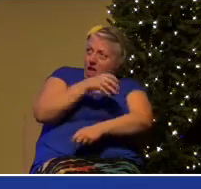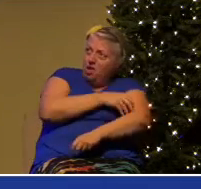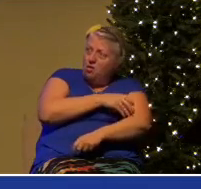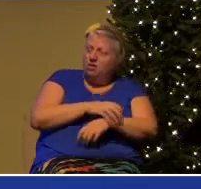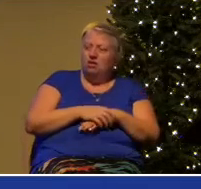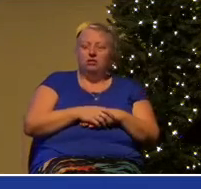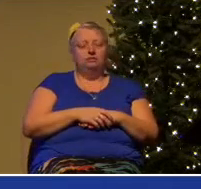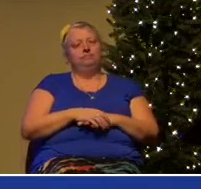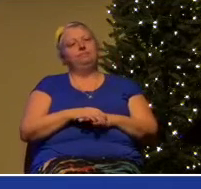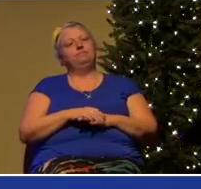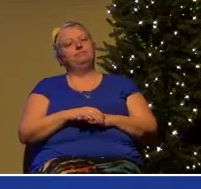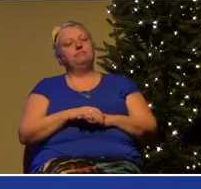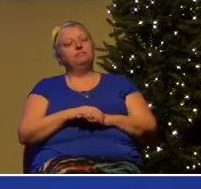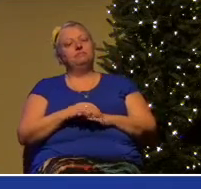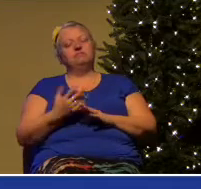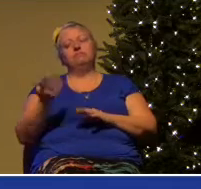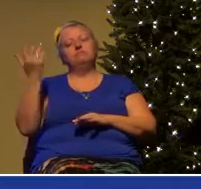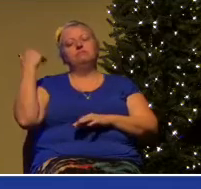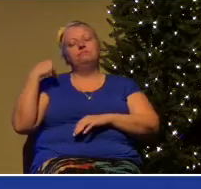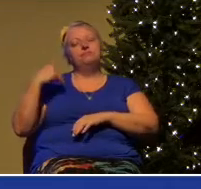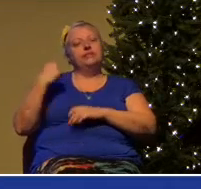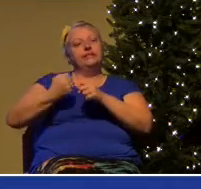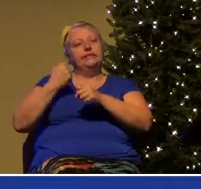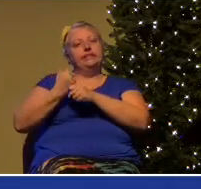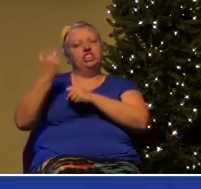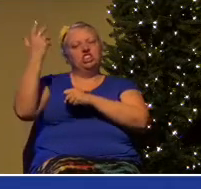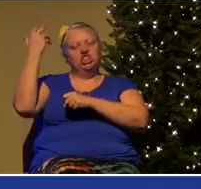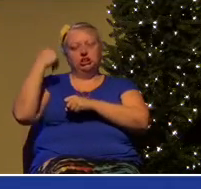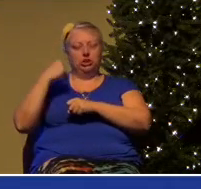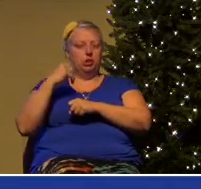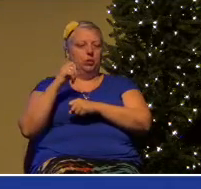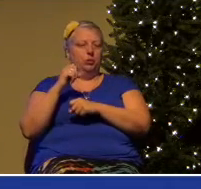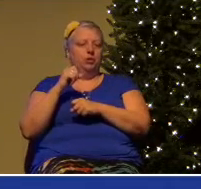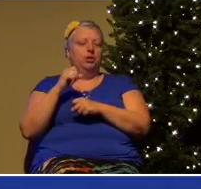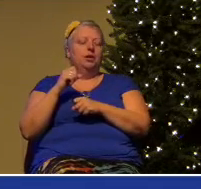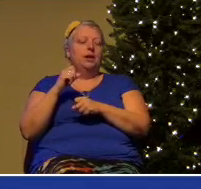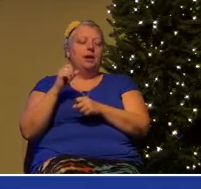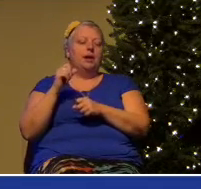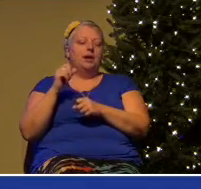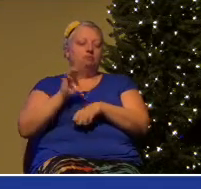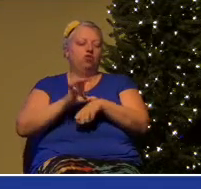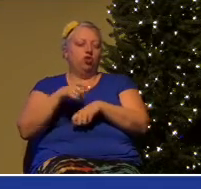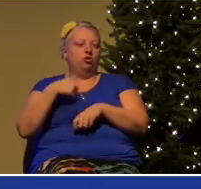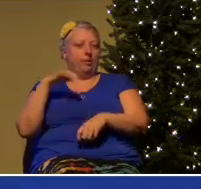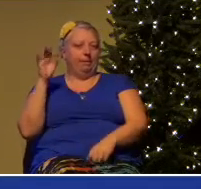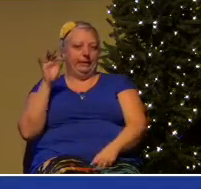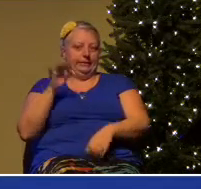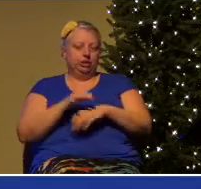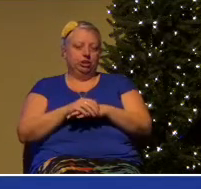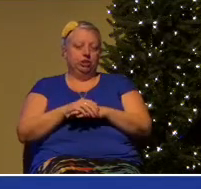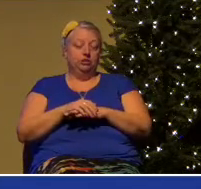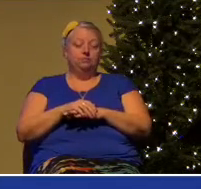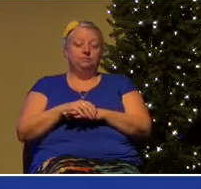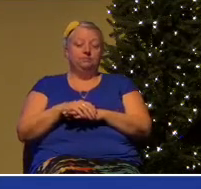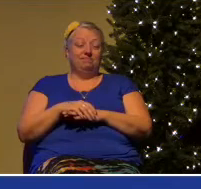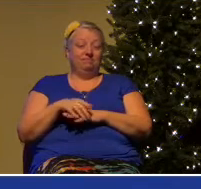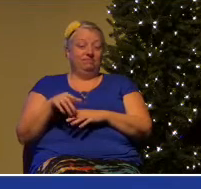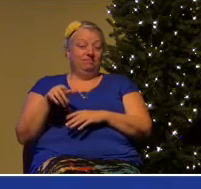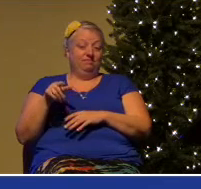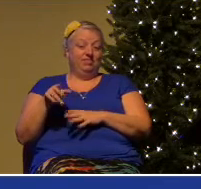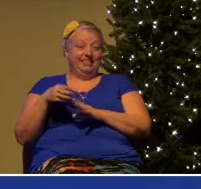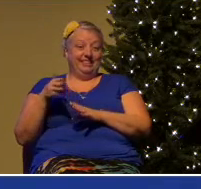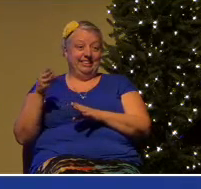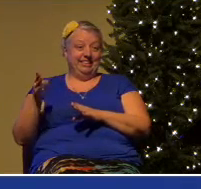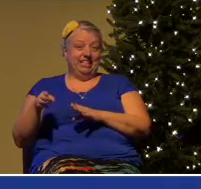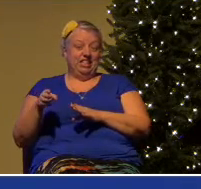that we pastored was trying to witness to his neighbor wasn't getting anywhere was trying to teach the neighbor that actually God